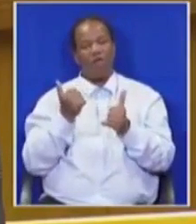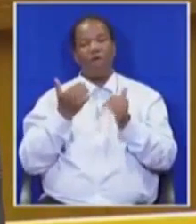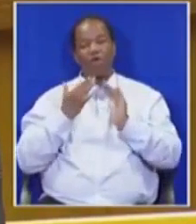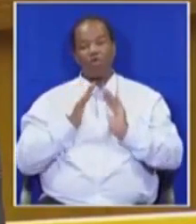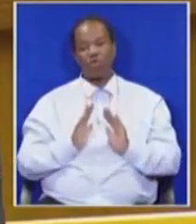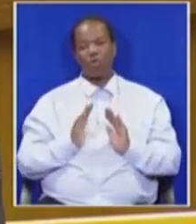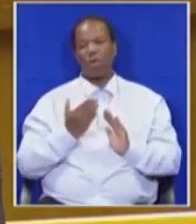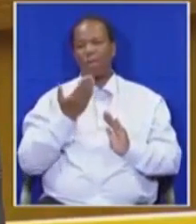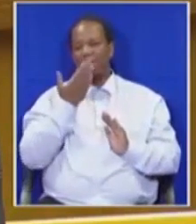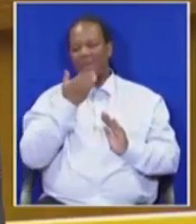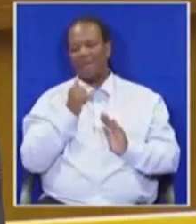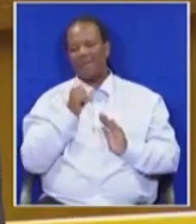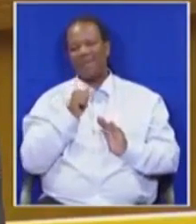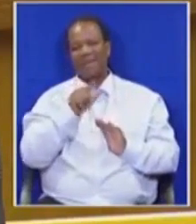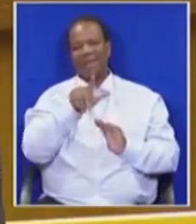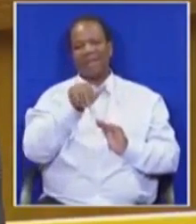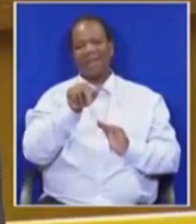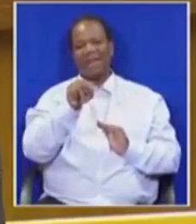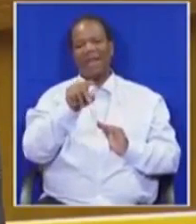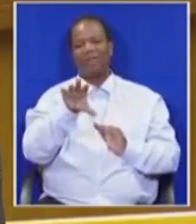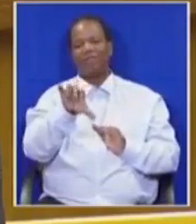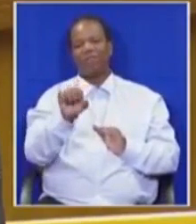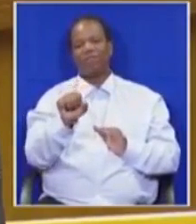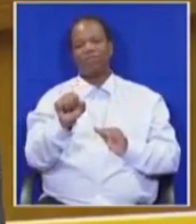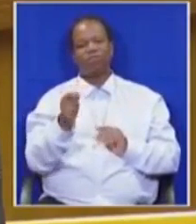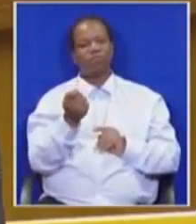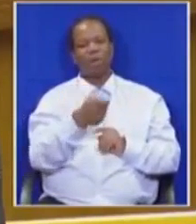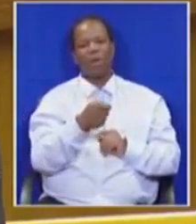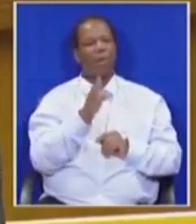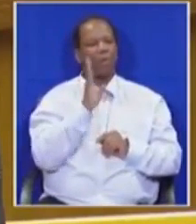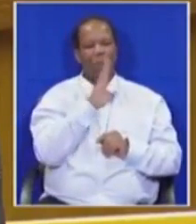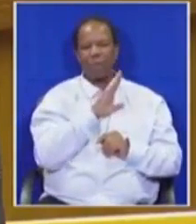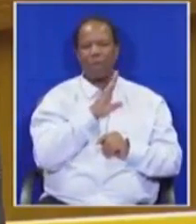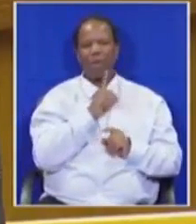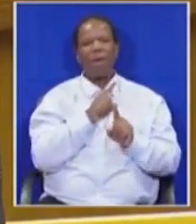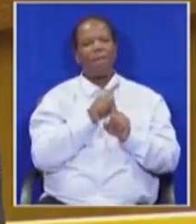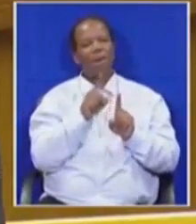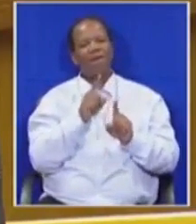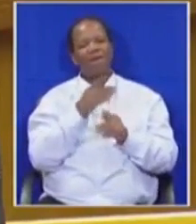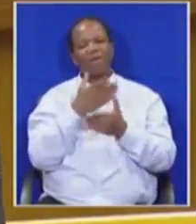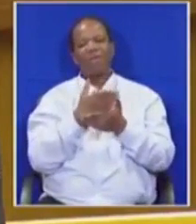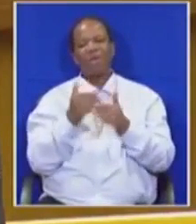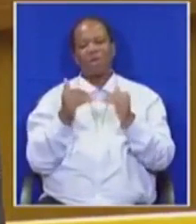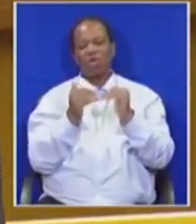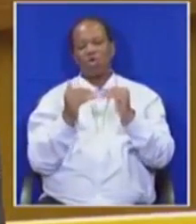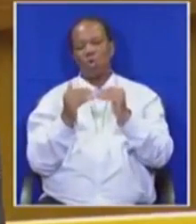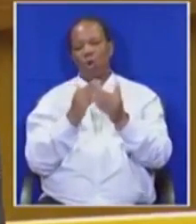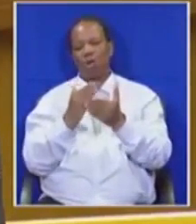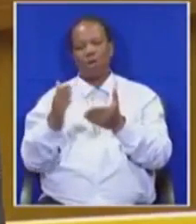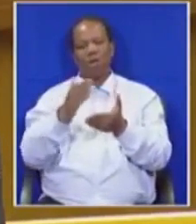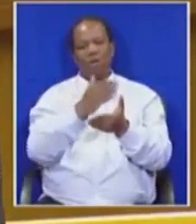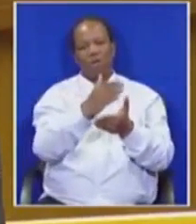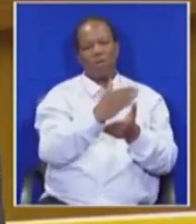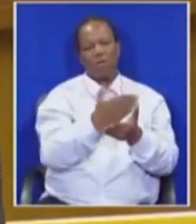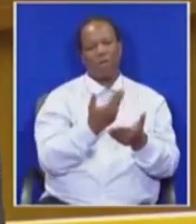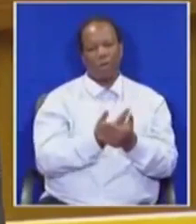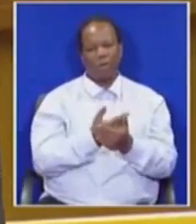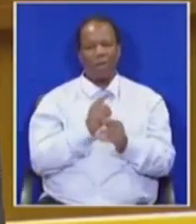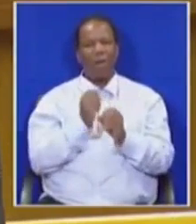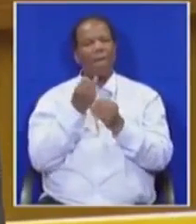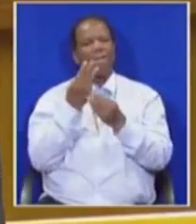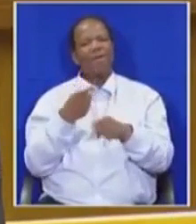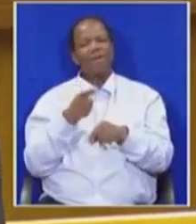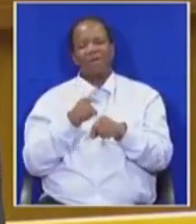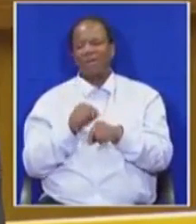expropriate land without compensation for equal redistribution. Many want us to debate food